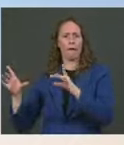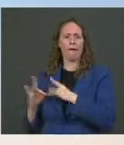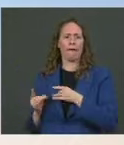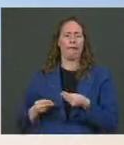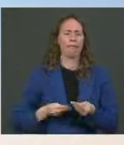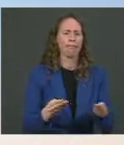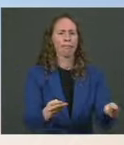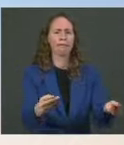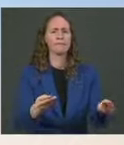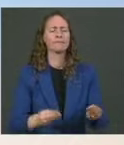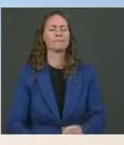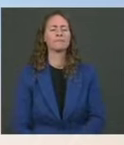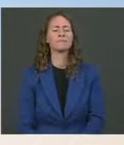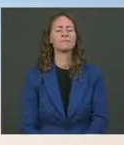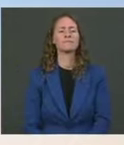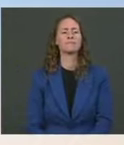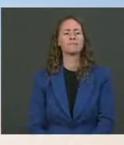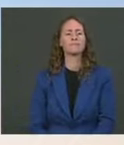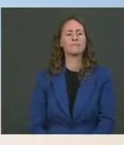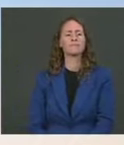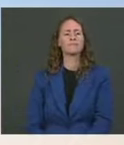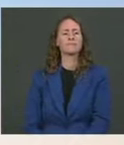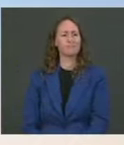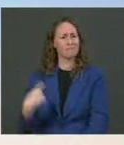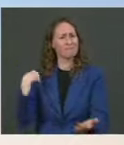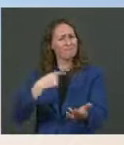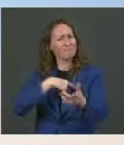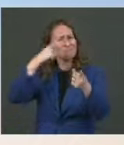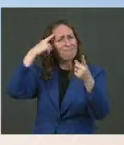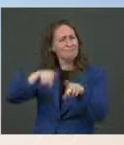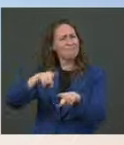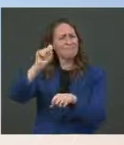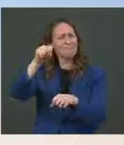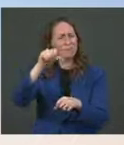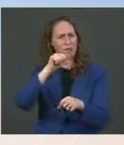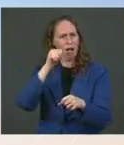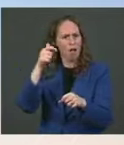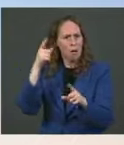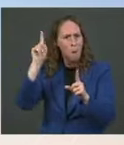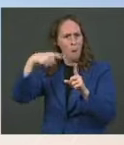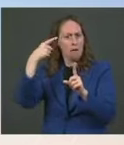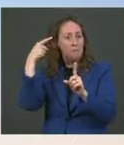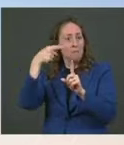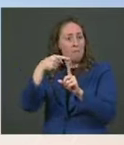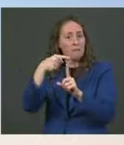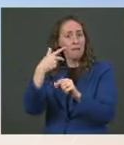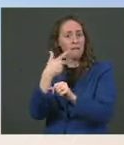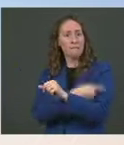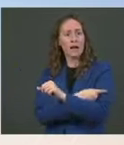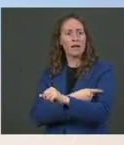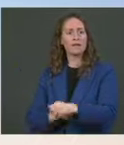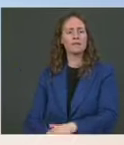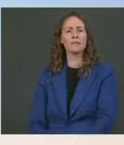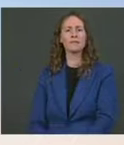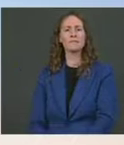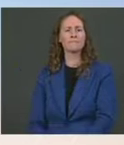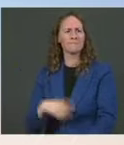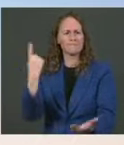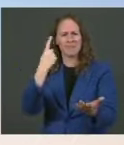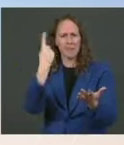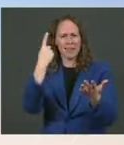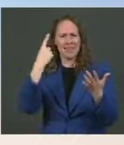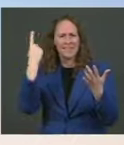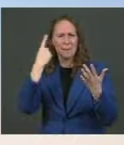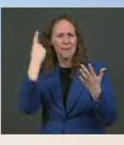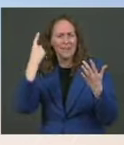what I would say is, we do agree, it's not just about vaccines. It's, whoa, it's, okay. I don't know what's